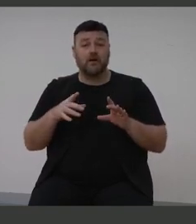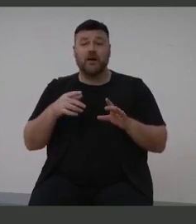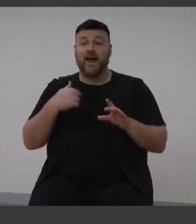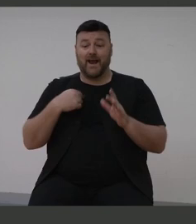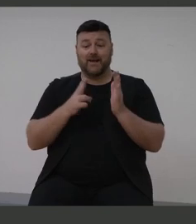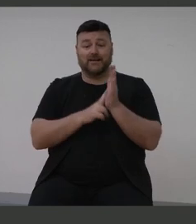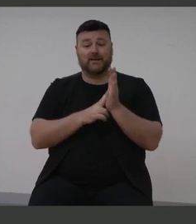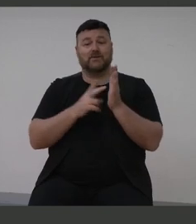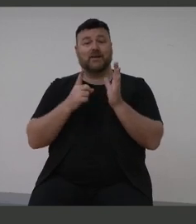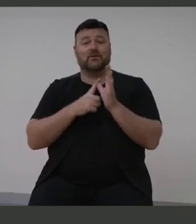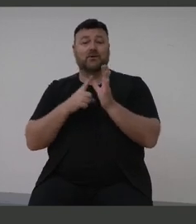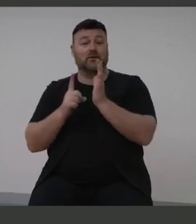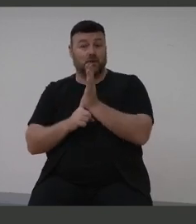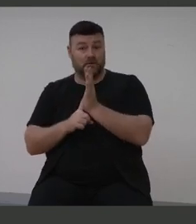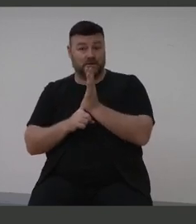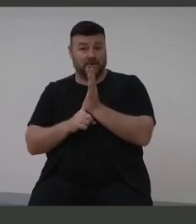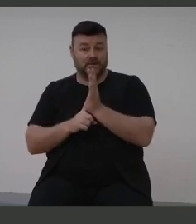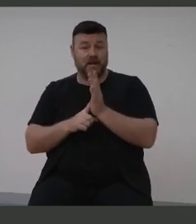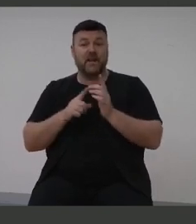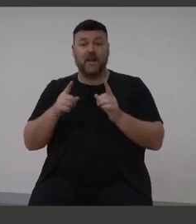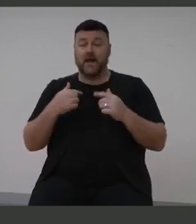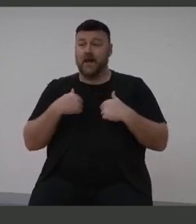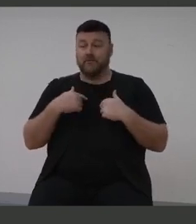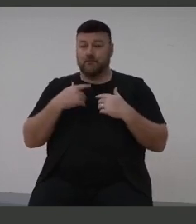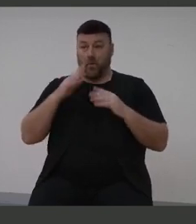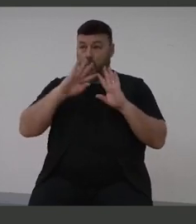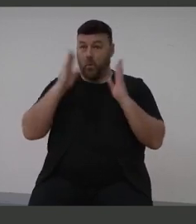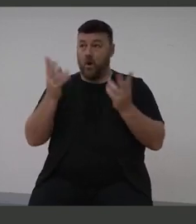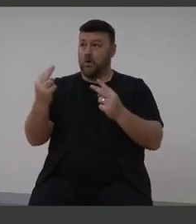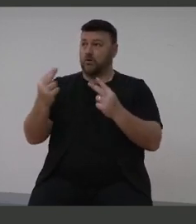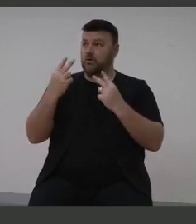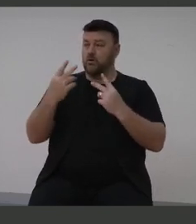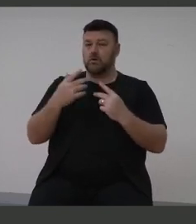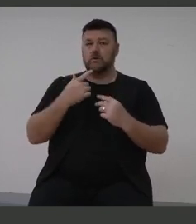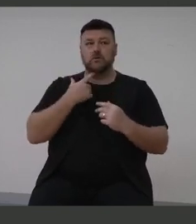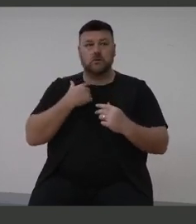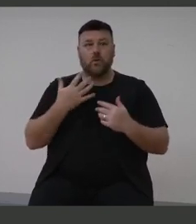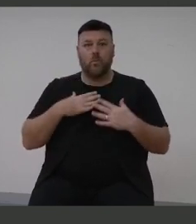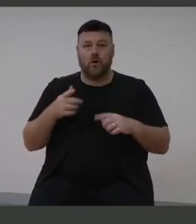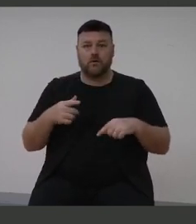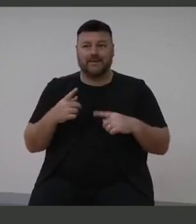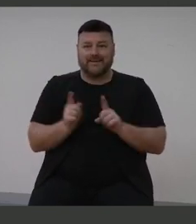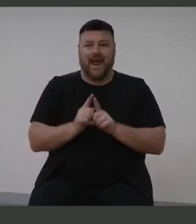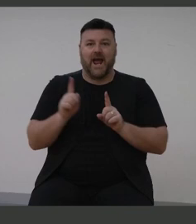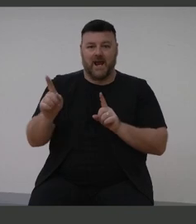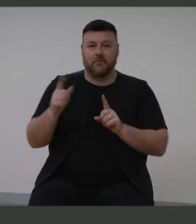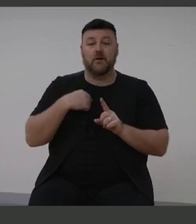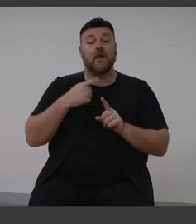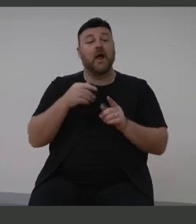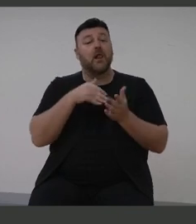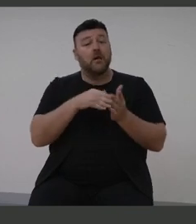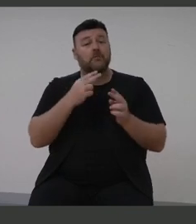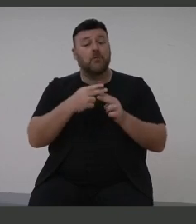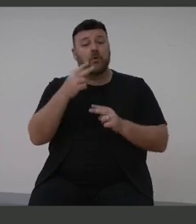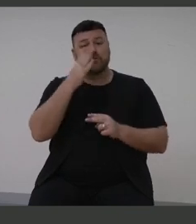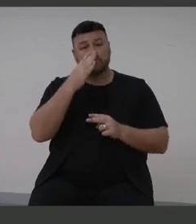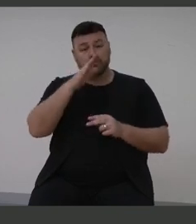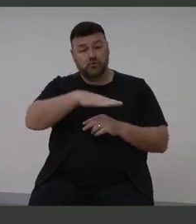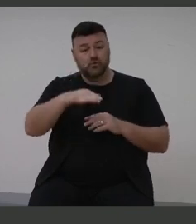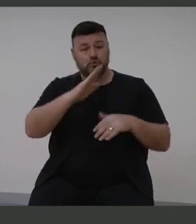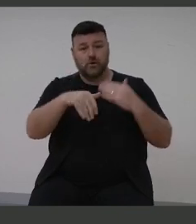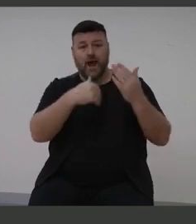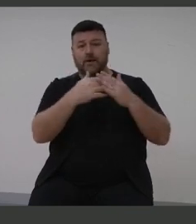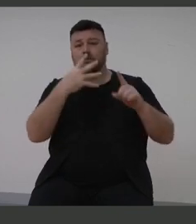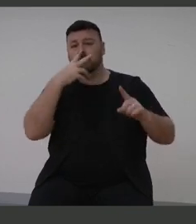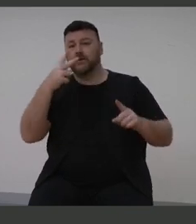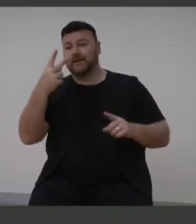provide the world's most enviable and research informed hearing services for children up to the age of 26. So with all